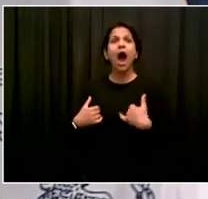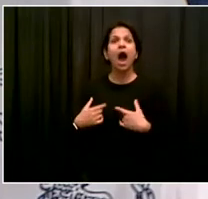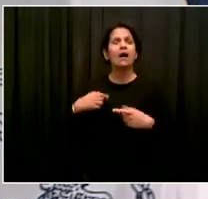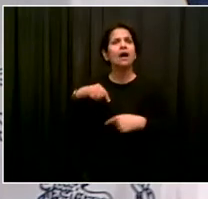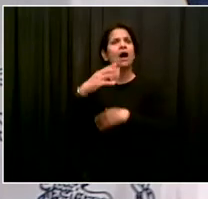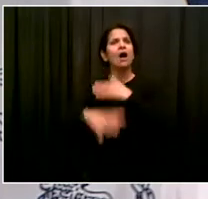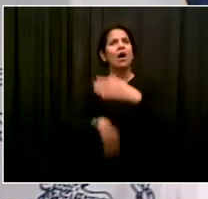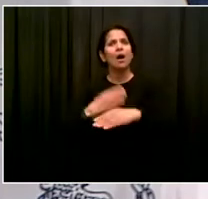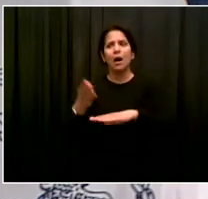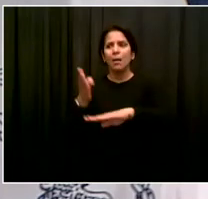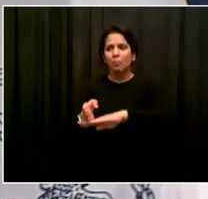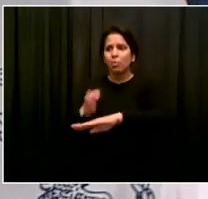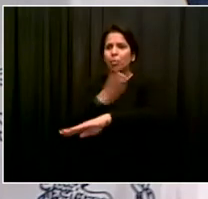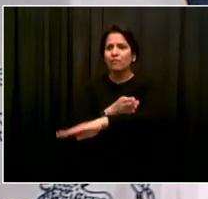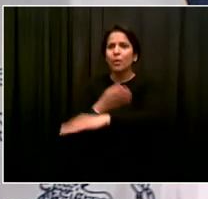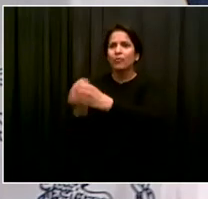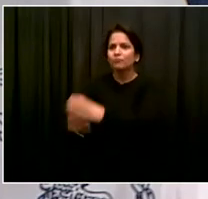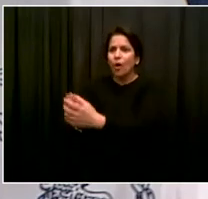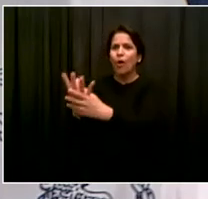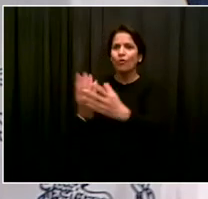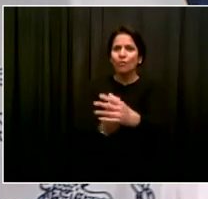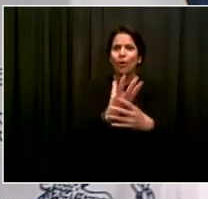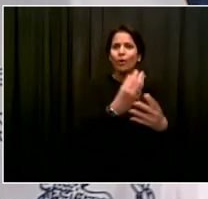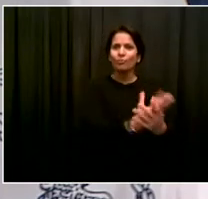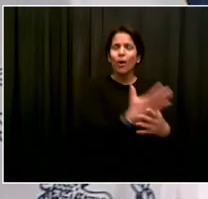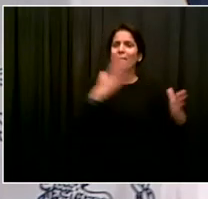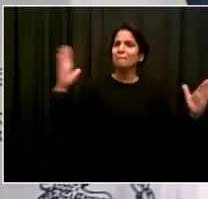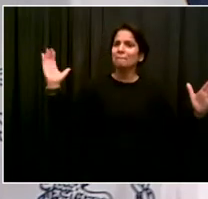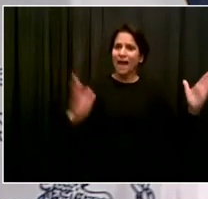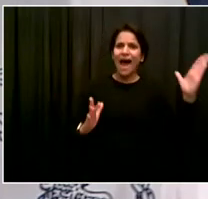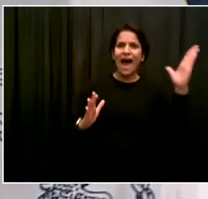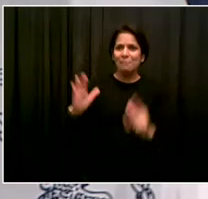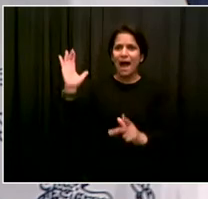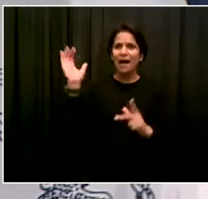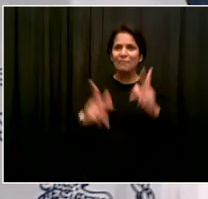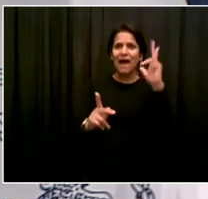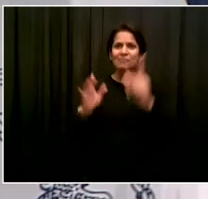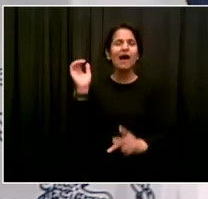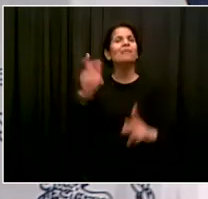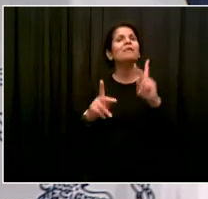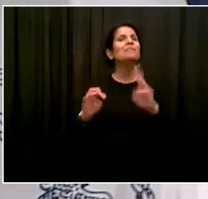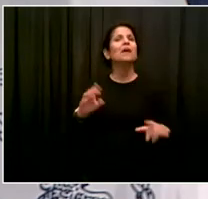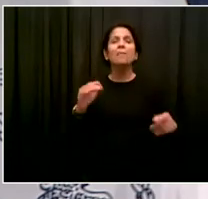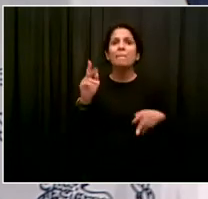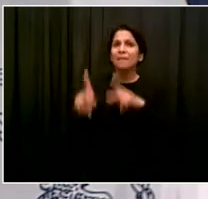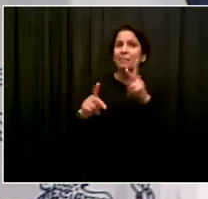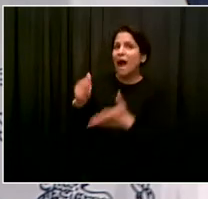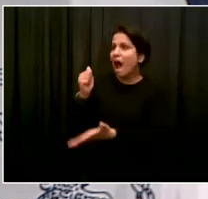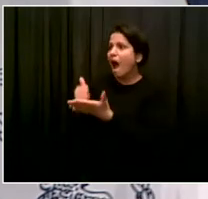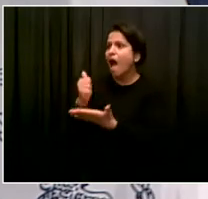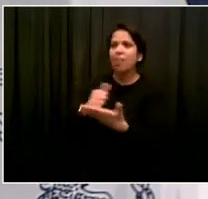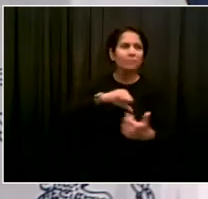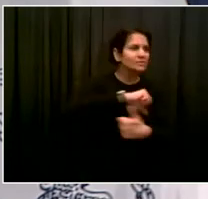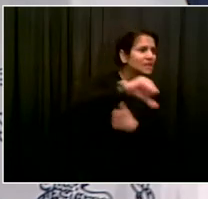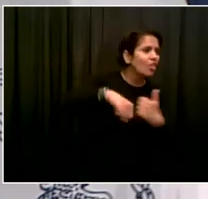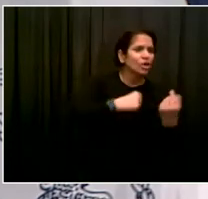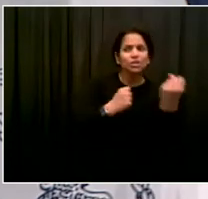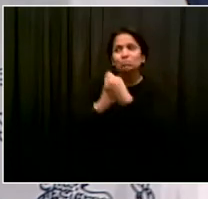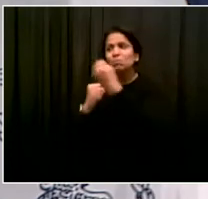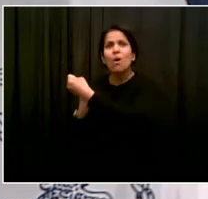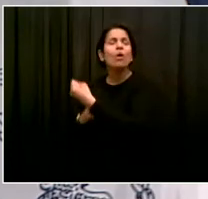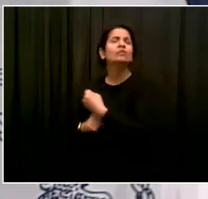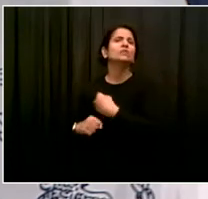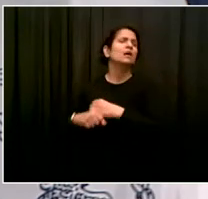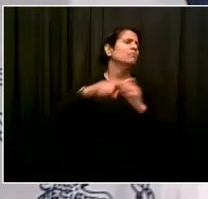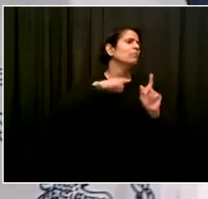people are like, you know, just helping each other out and, and optimistic and doing great things and making things happen. And it just feels